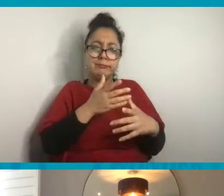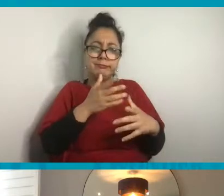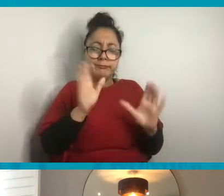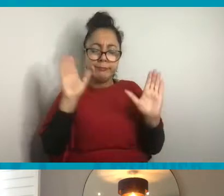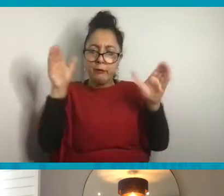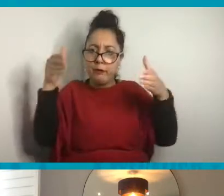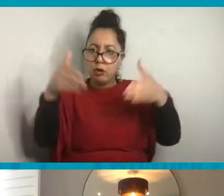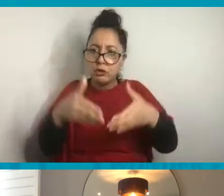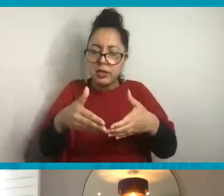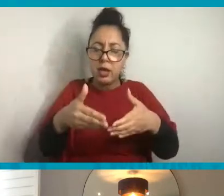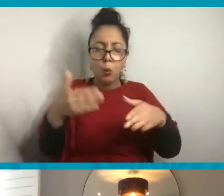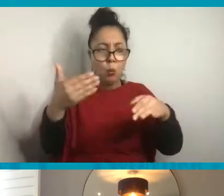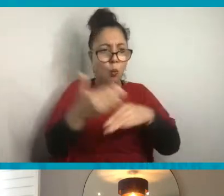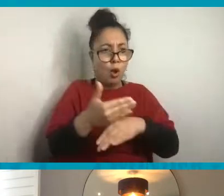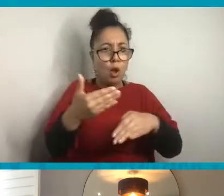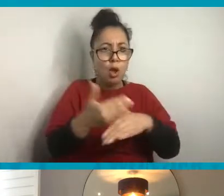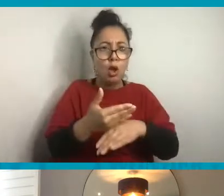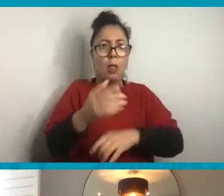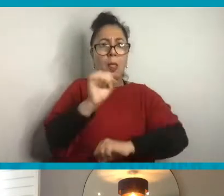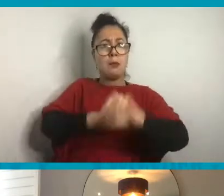What's your view on that?